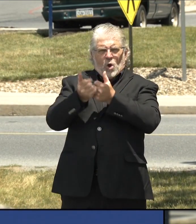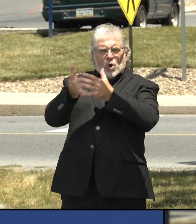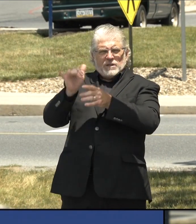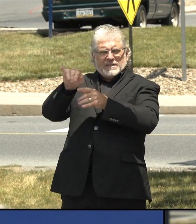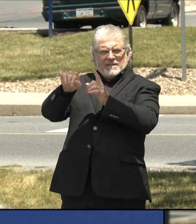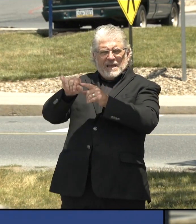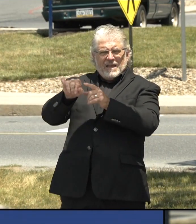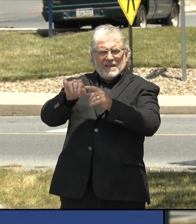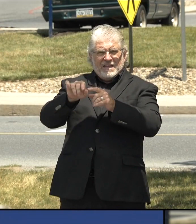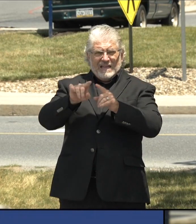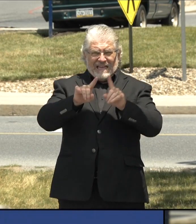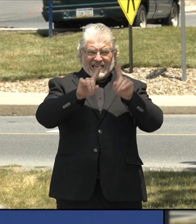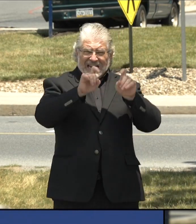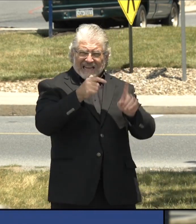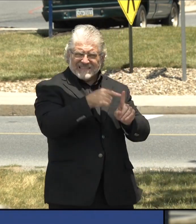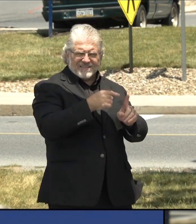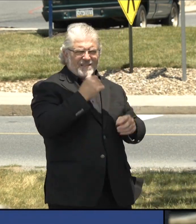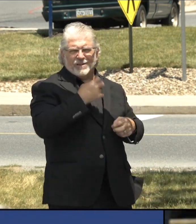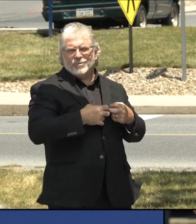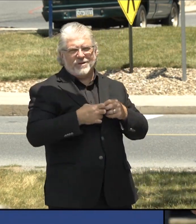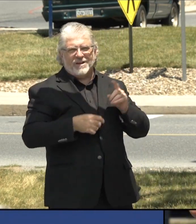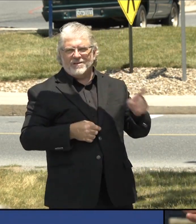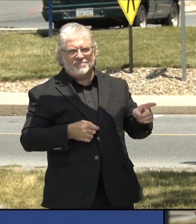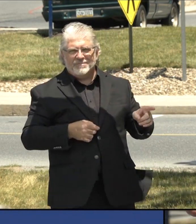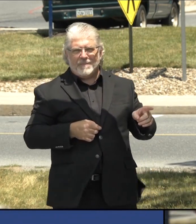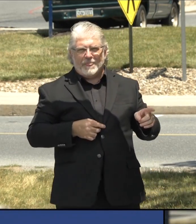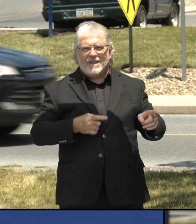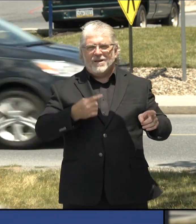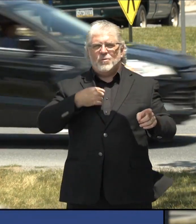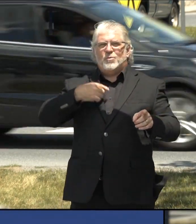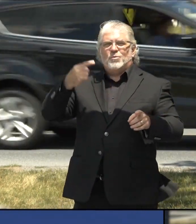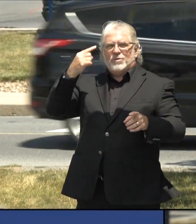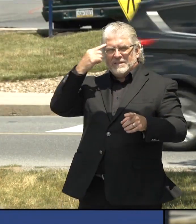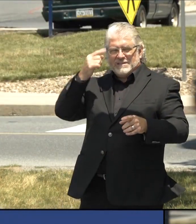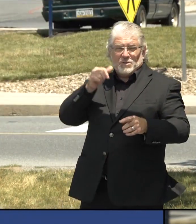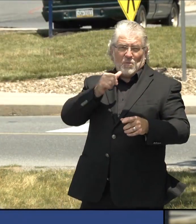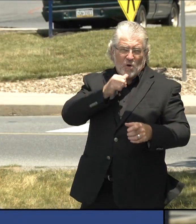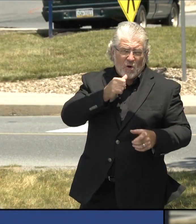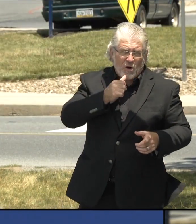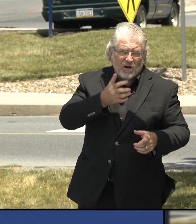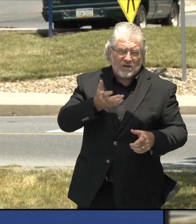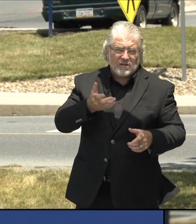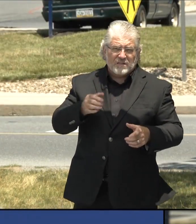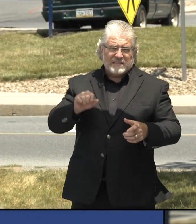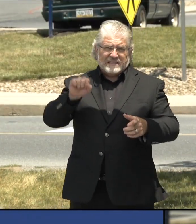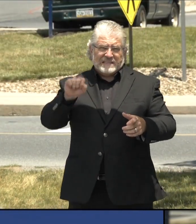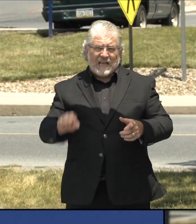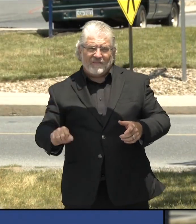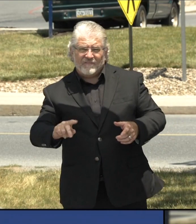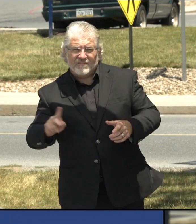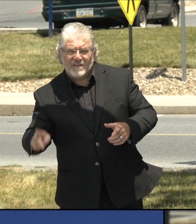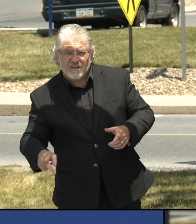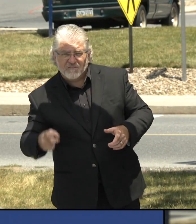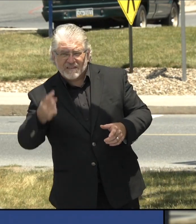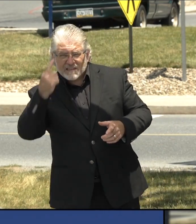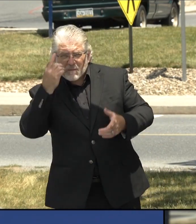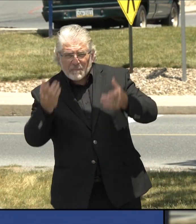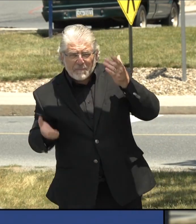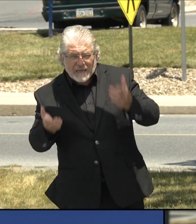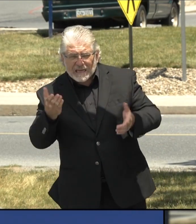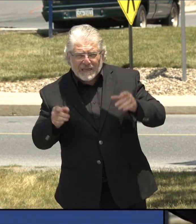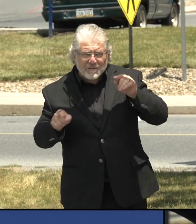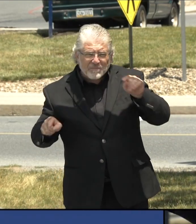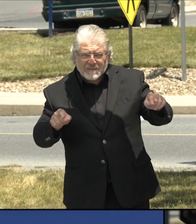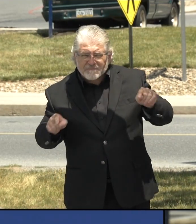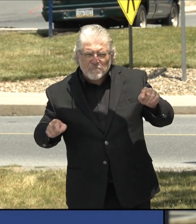exactly what the problem is. We think it's the bars and thinking in the Southeast and Philadelphia, they're thinking maybe it's the same thing. So, so they're looking at, at